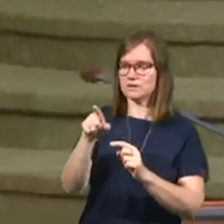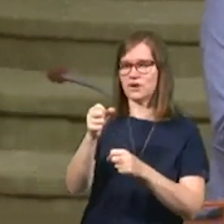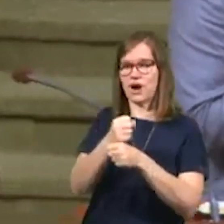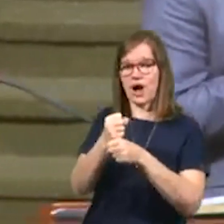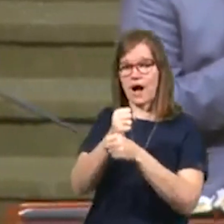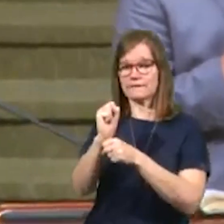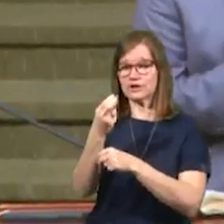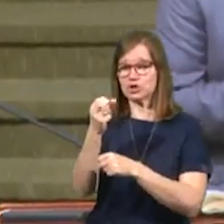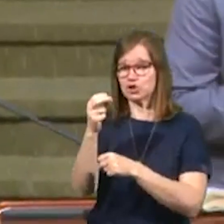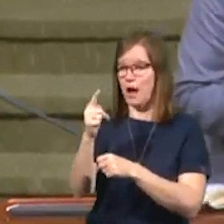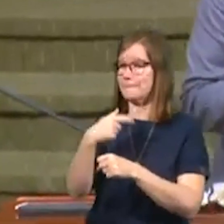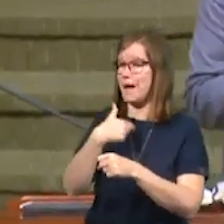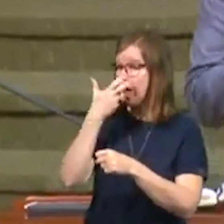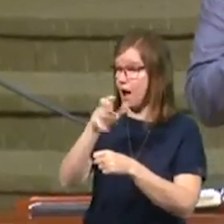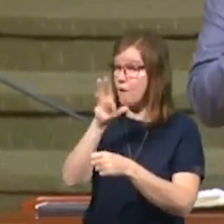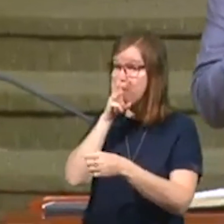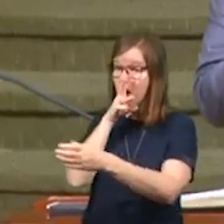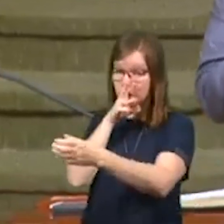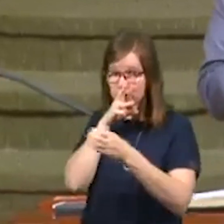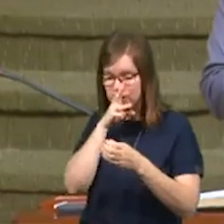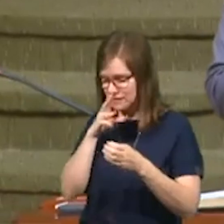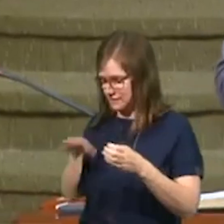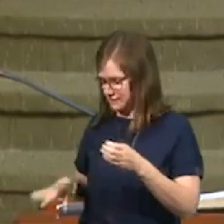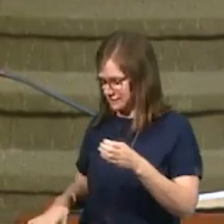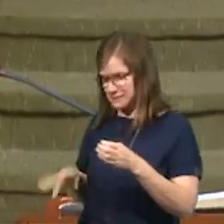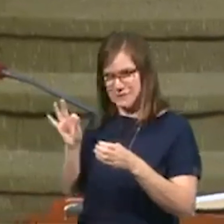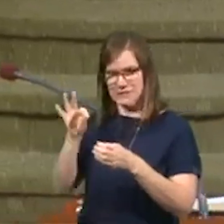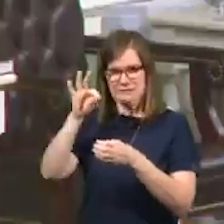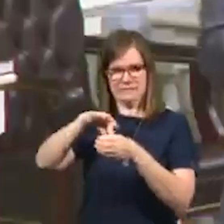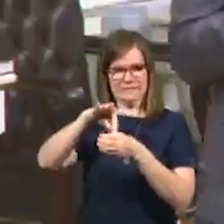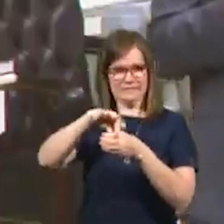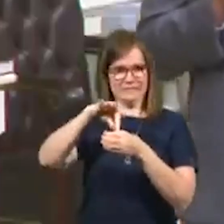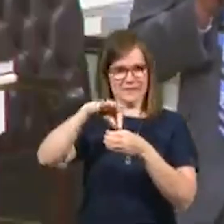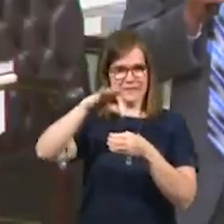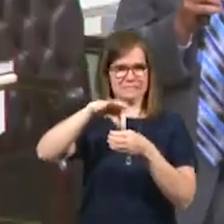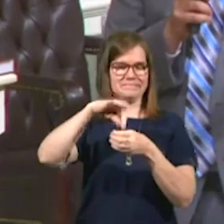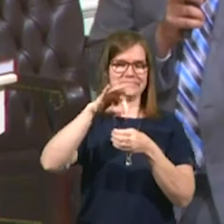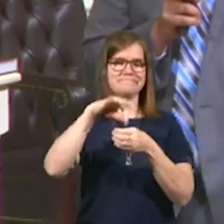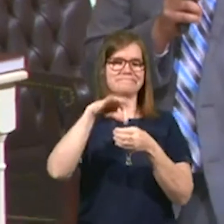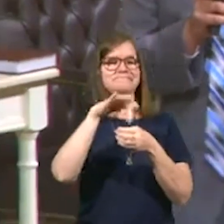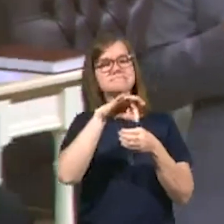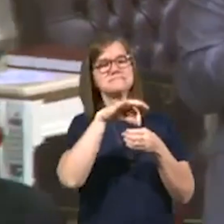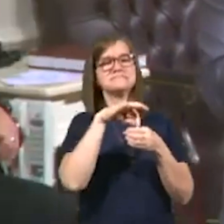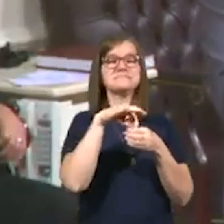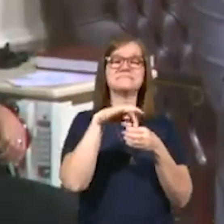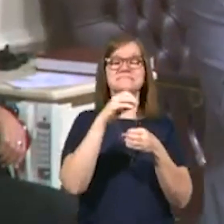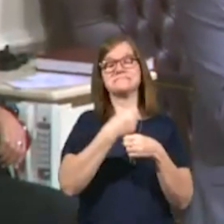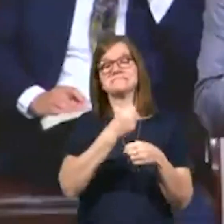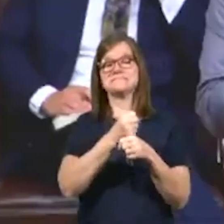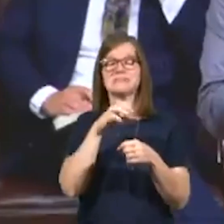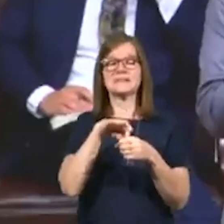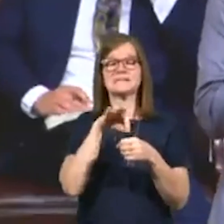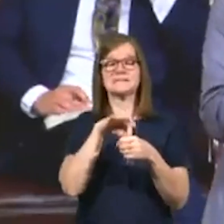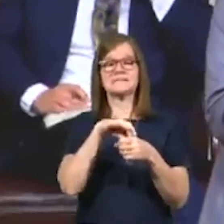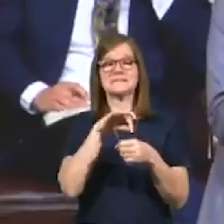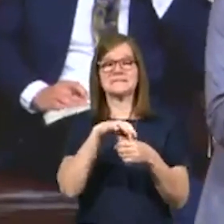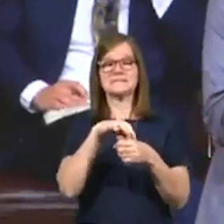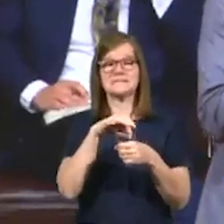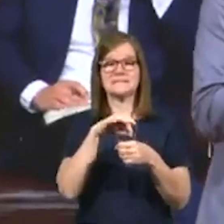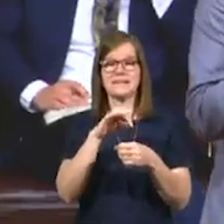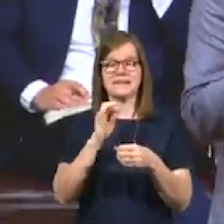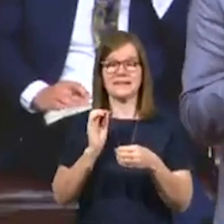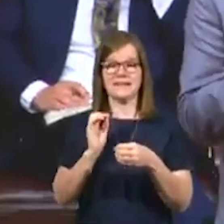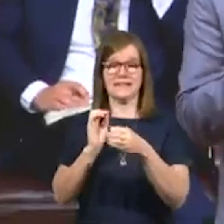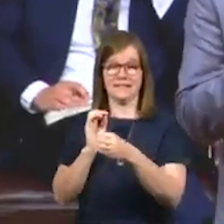hot water and I dug in my bag, pulled out some of that tea, put it in there and, and made a cup of the tea, put it down,